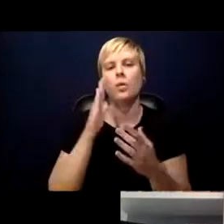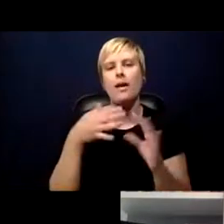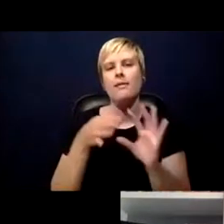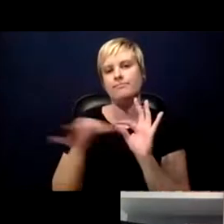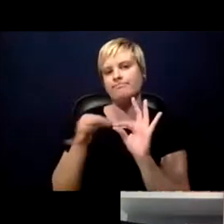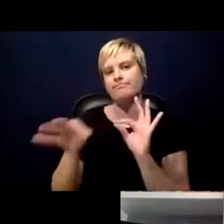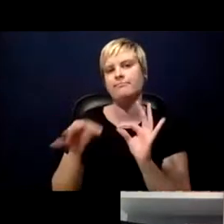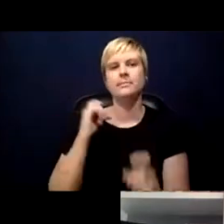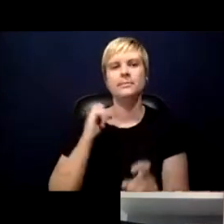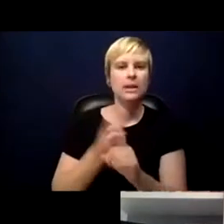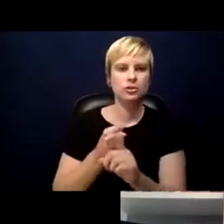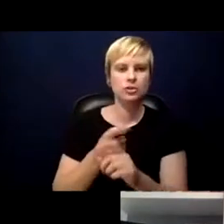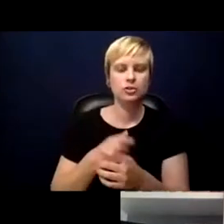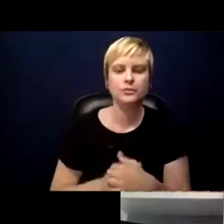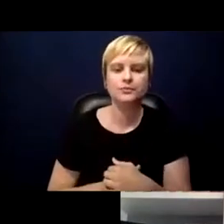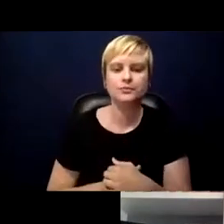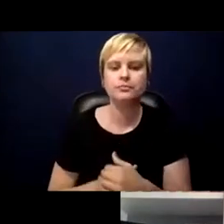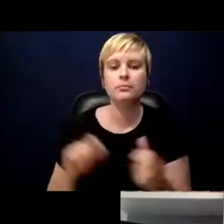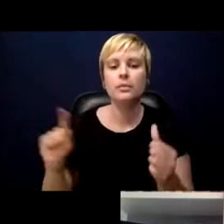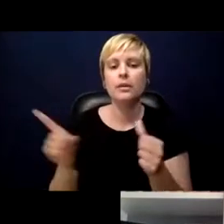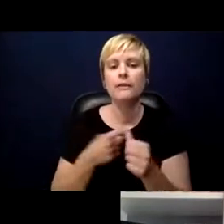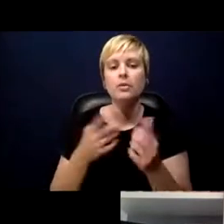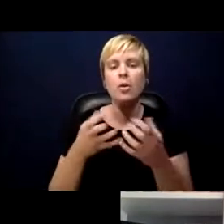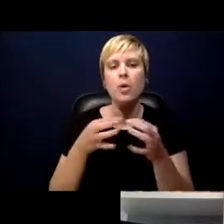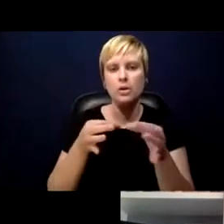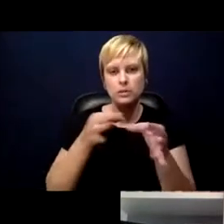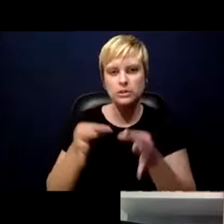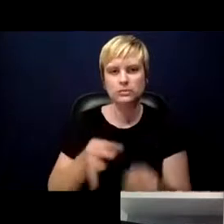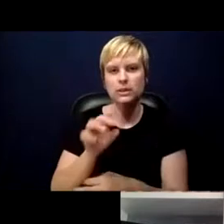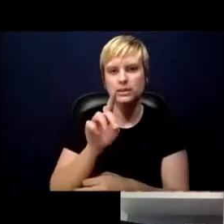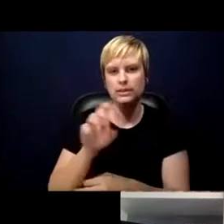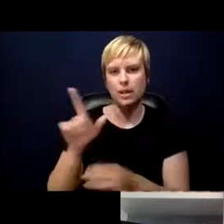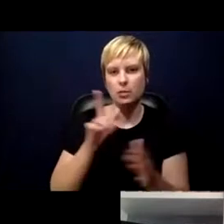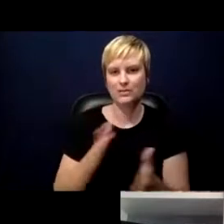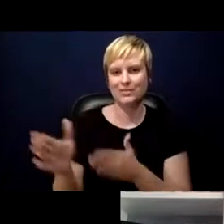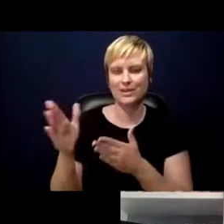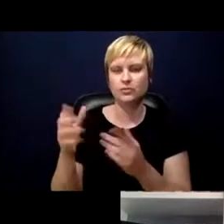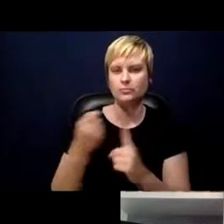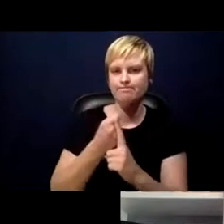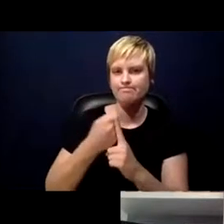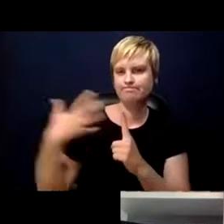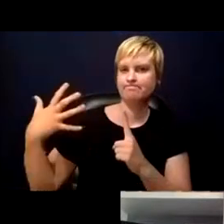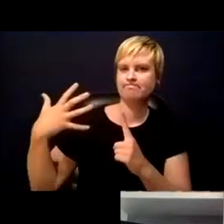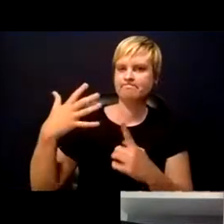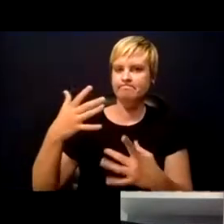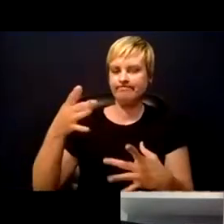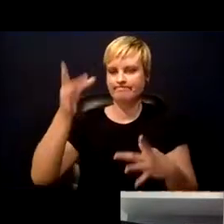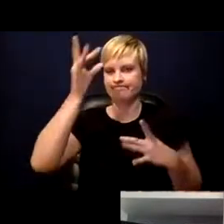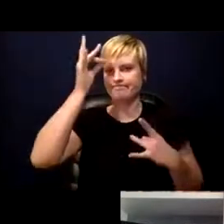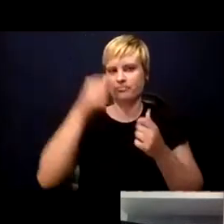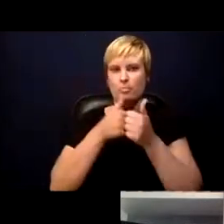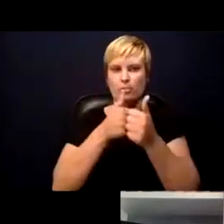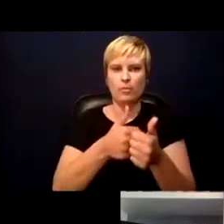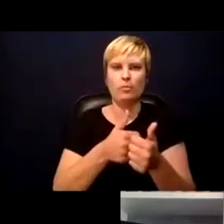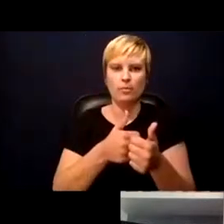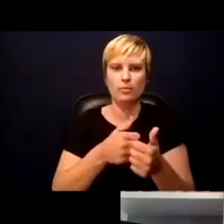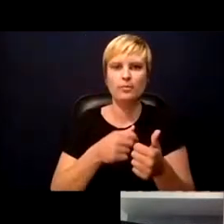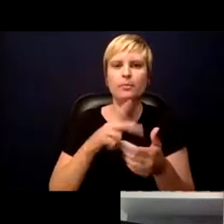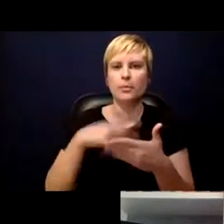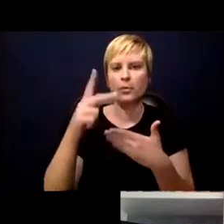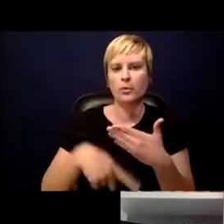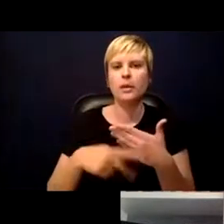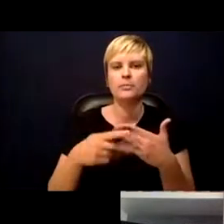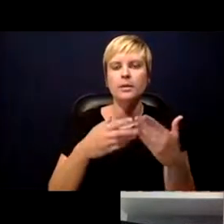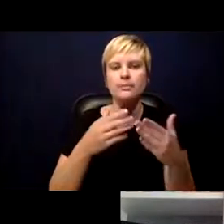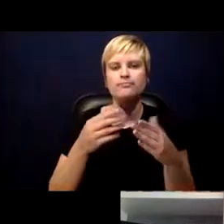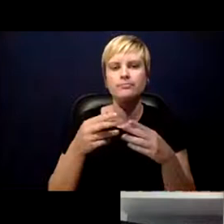First, I want to explain Delaware's plan to expand our contact tracing program by sharing some slides. But before I do that,